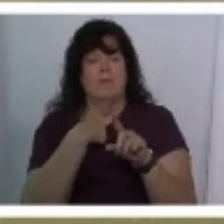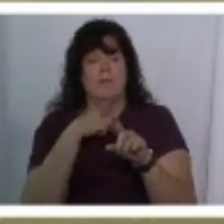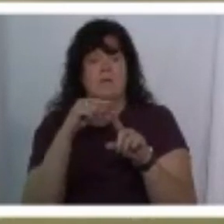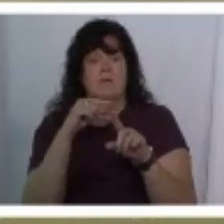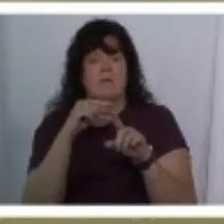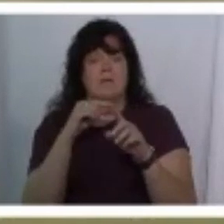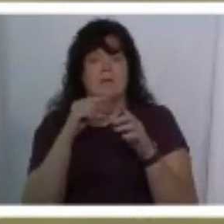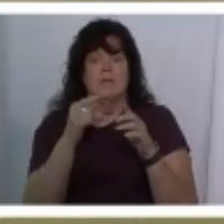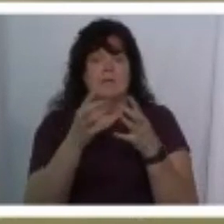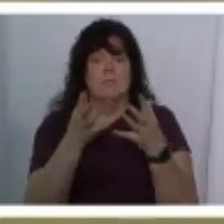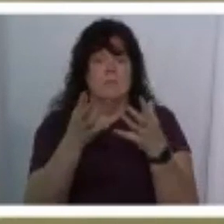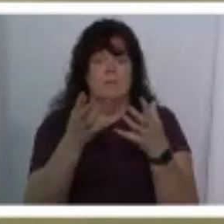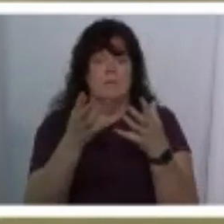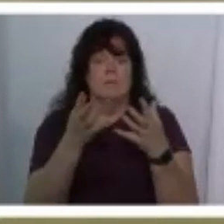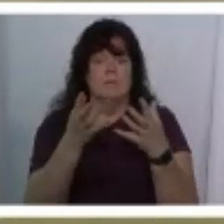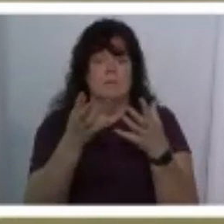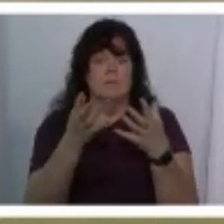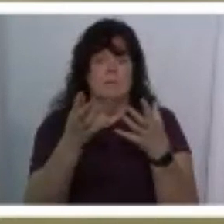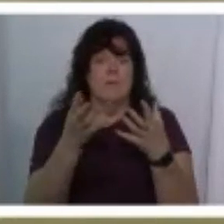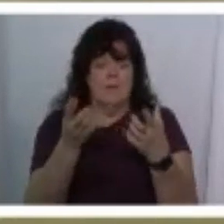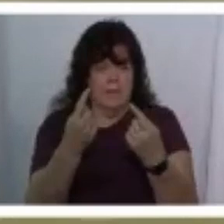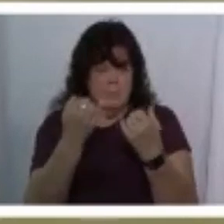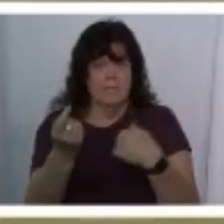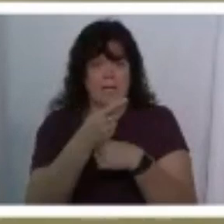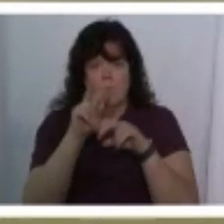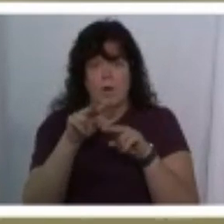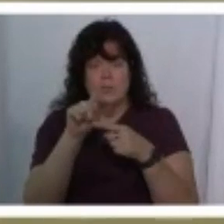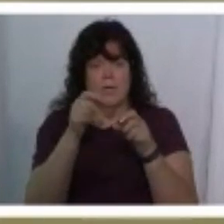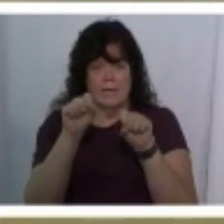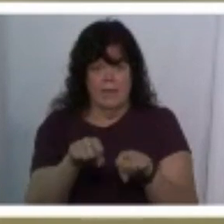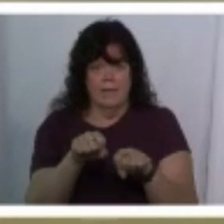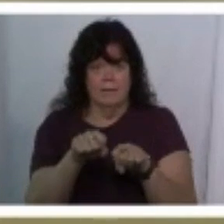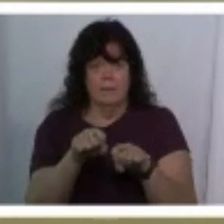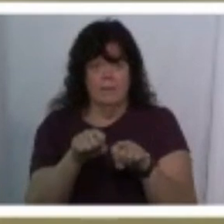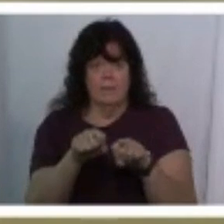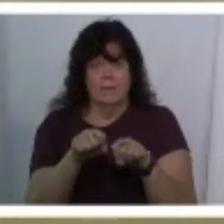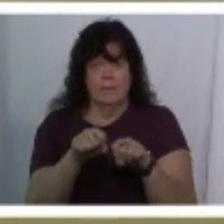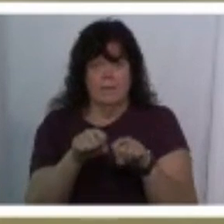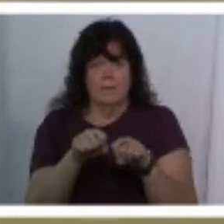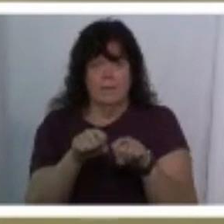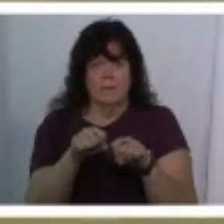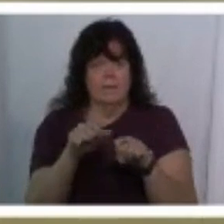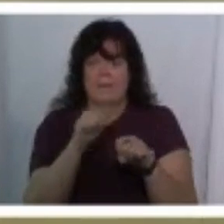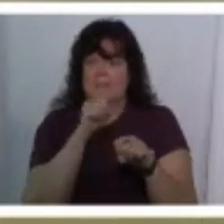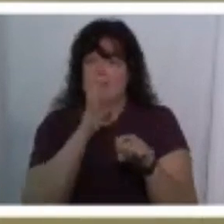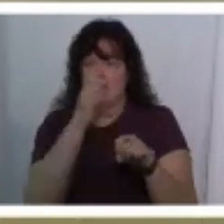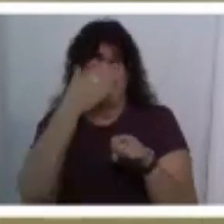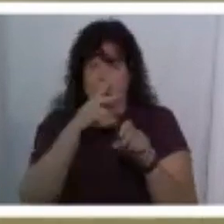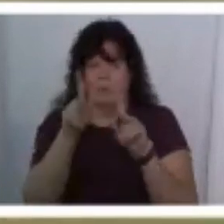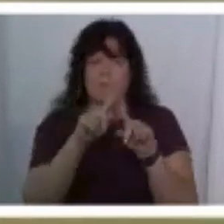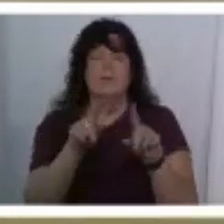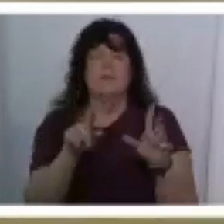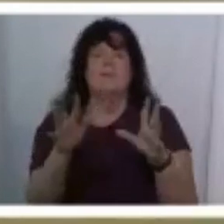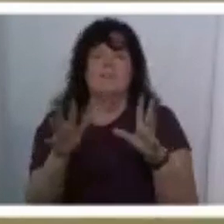mother's day and i make it when i can i watch when i can um i do not talk in front of people but i just felt like